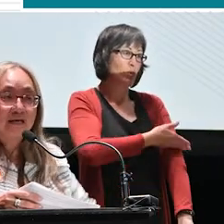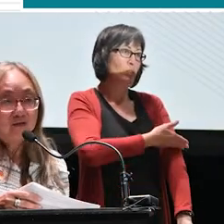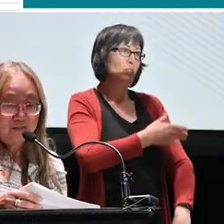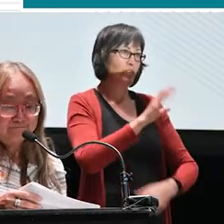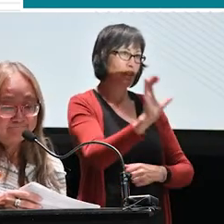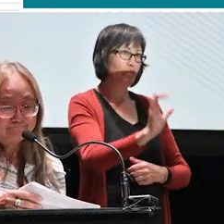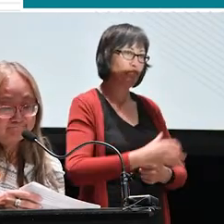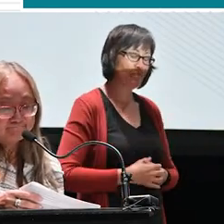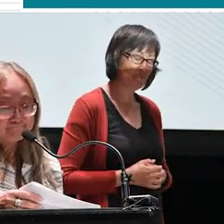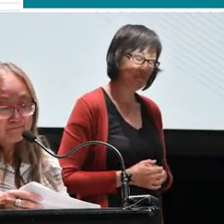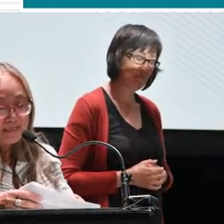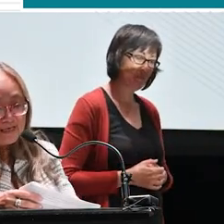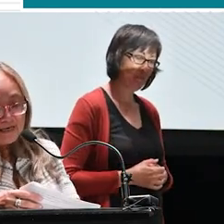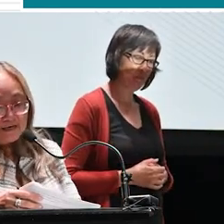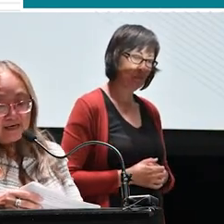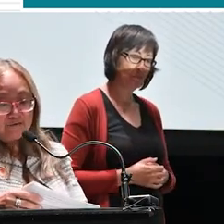for Calgary.